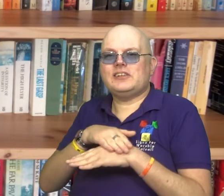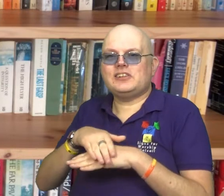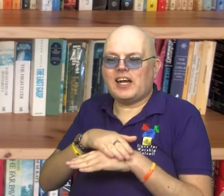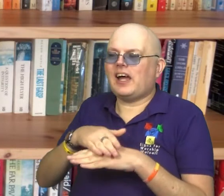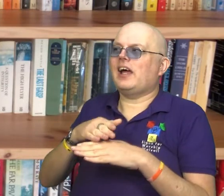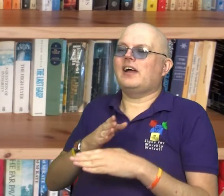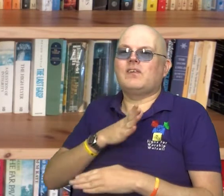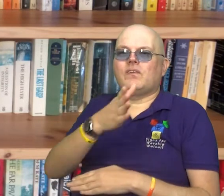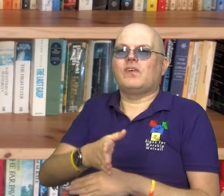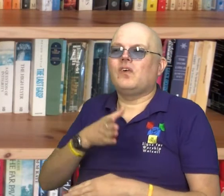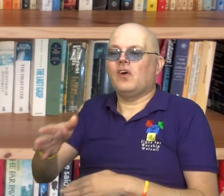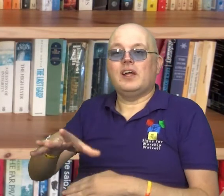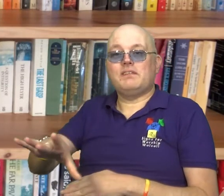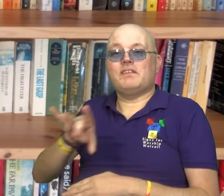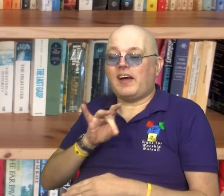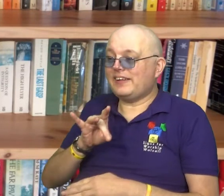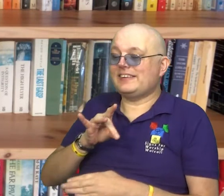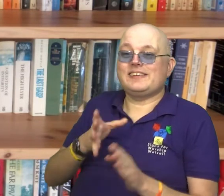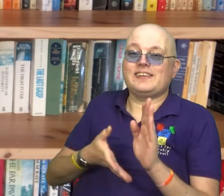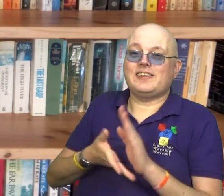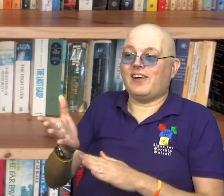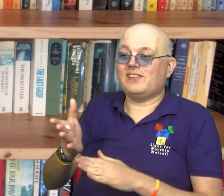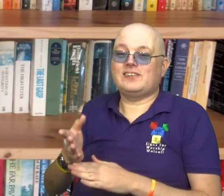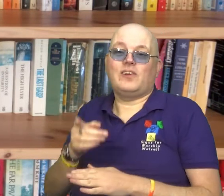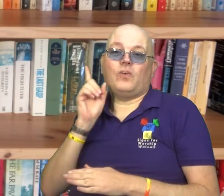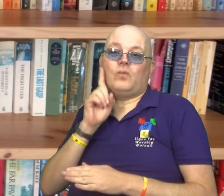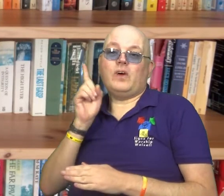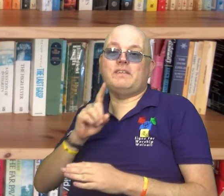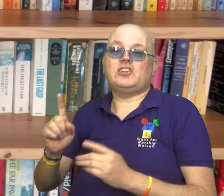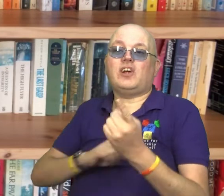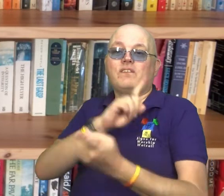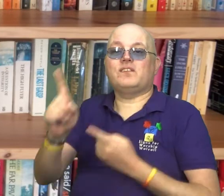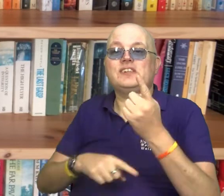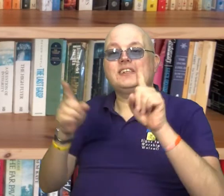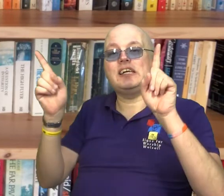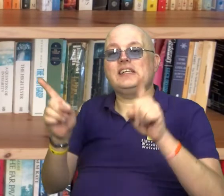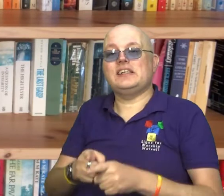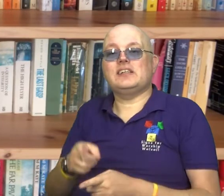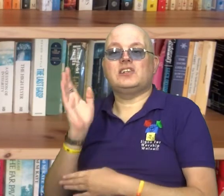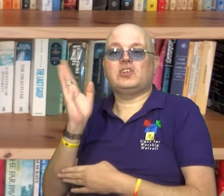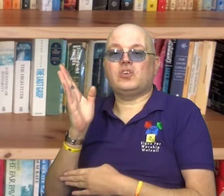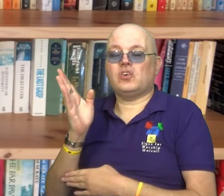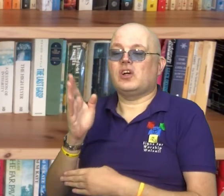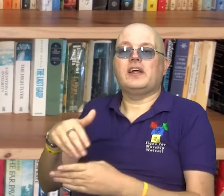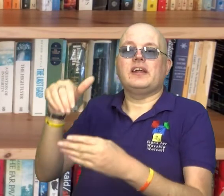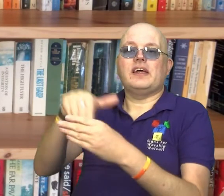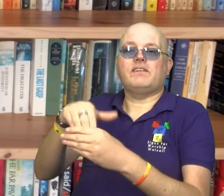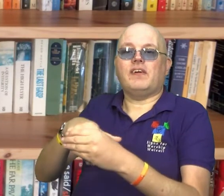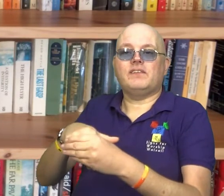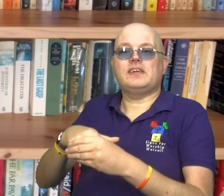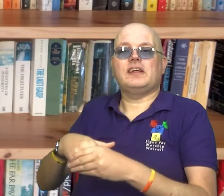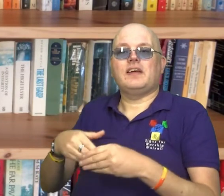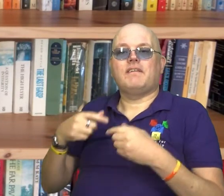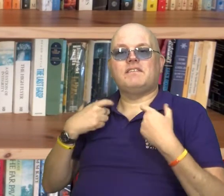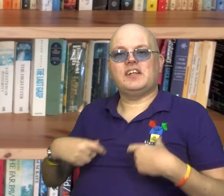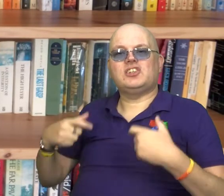Asia. In fact, she's been invited on multiple occasions to women's conferences in India to speak and to be involved